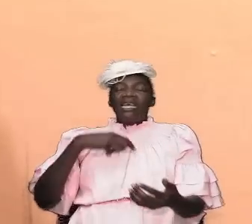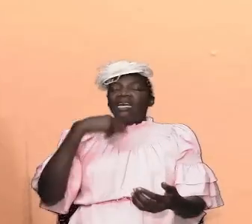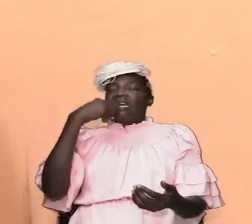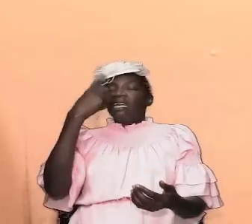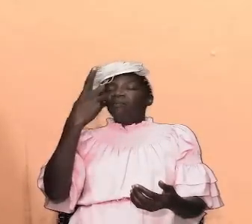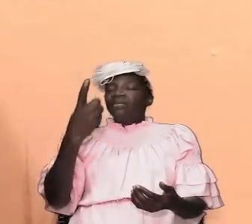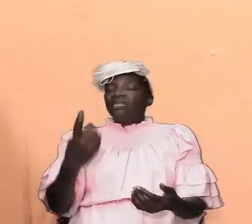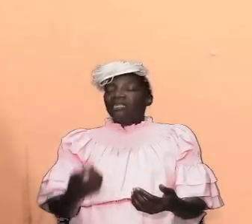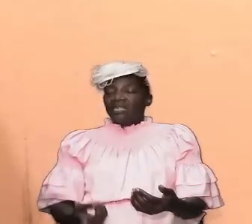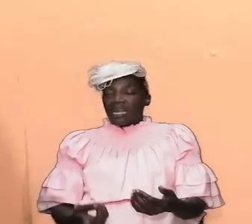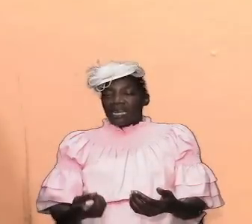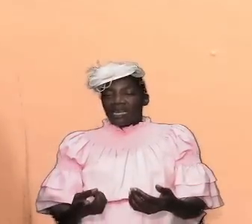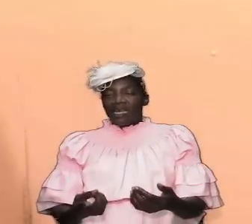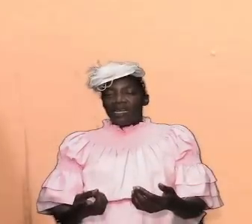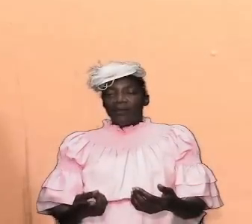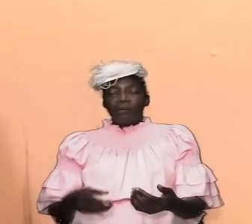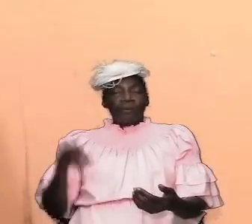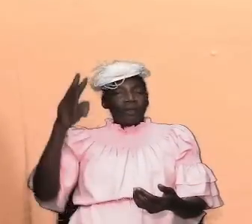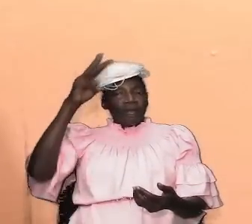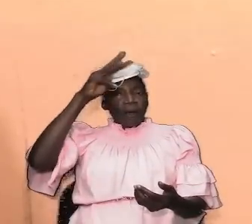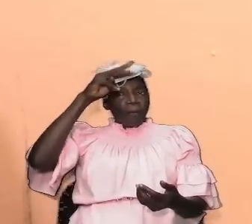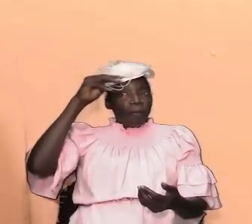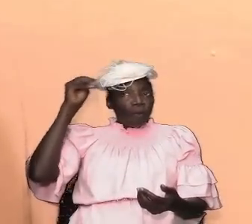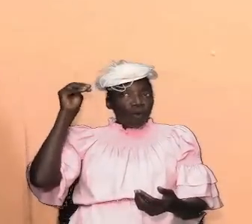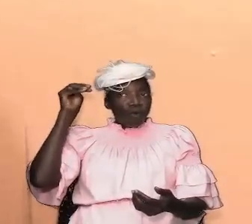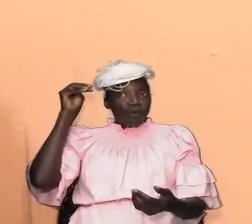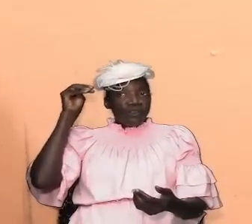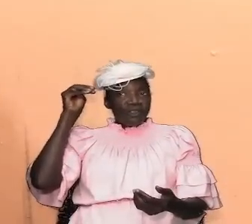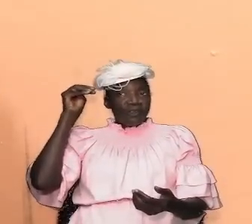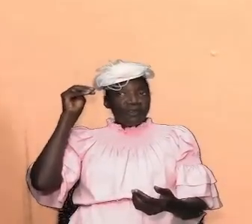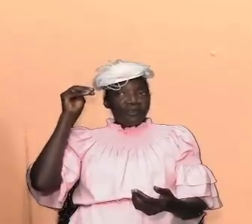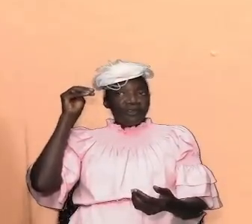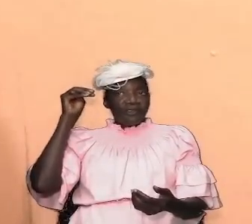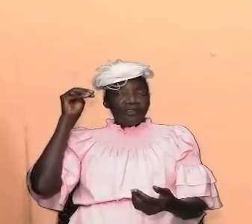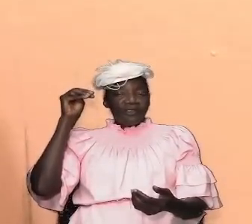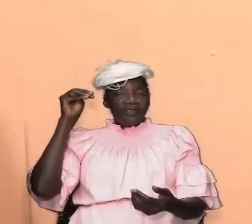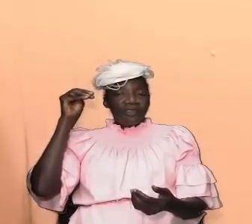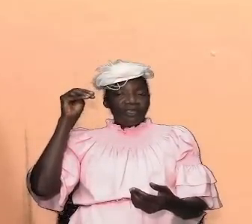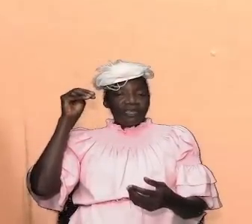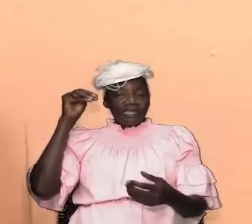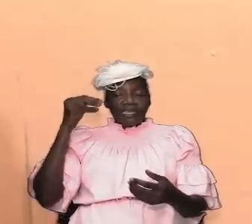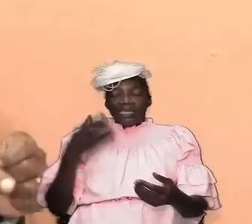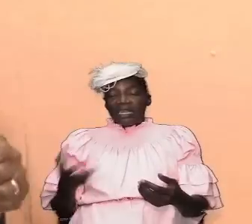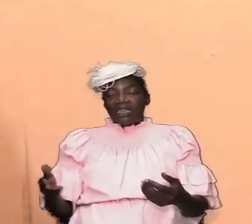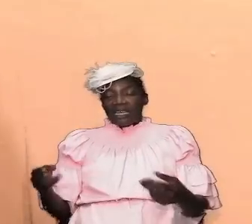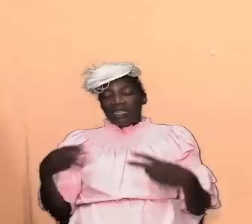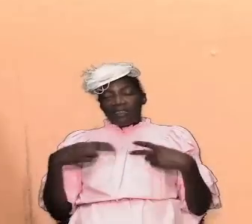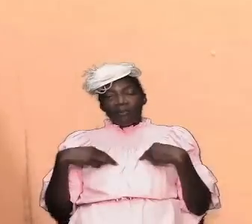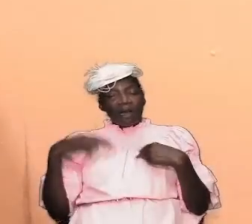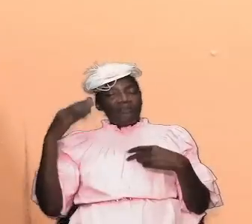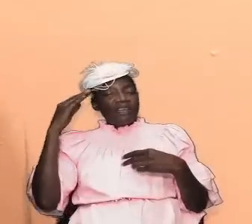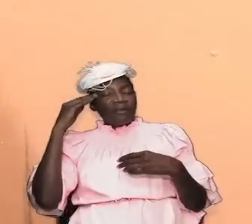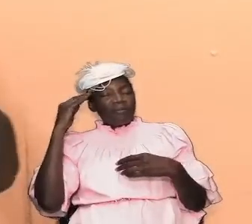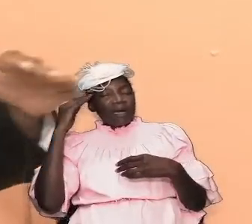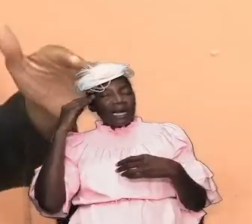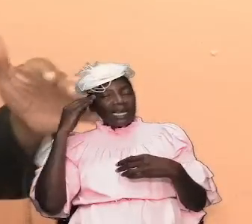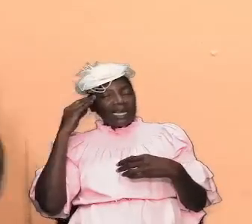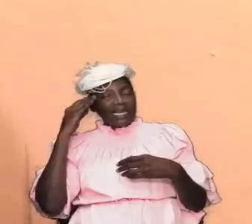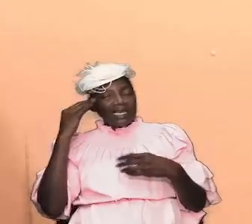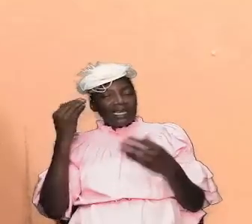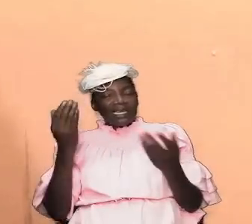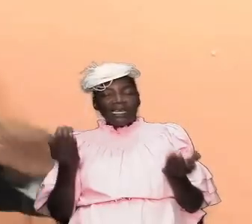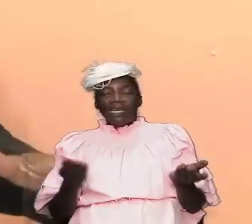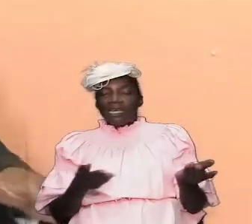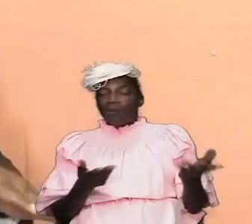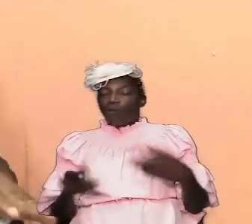gave instructions to moses for some things that he had in mind and for moses to do he was about to